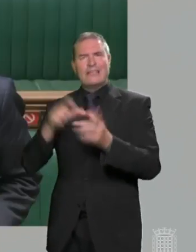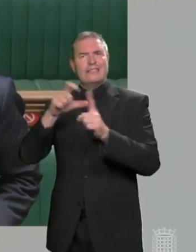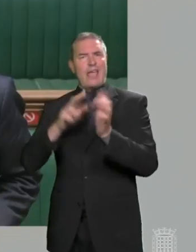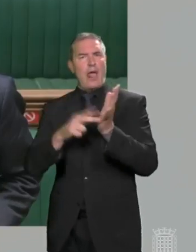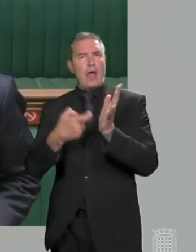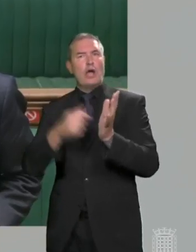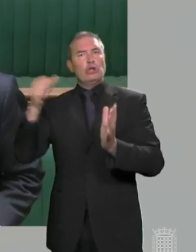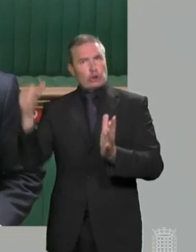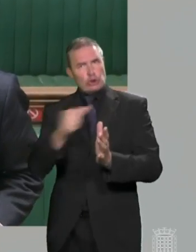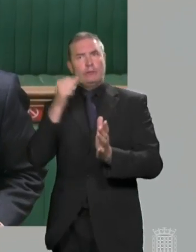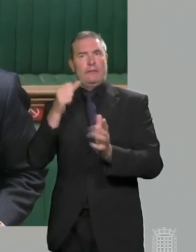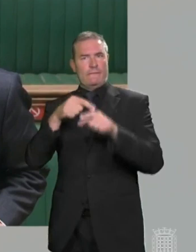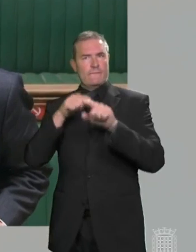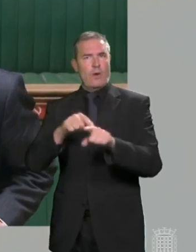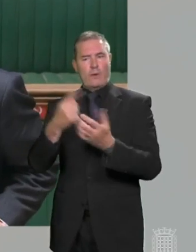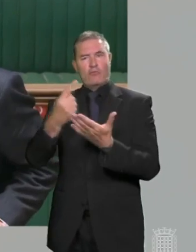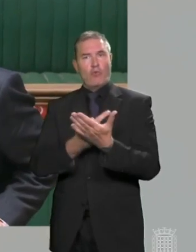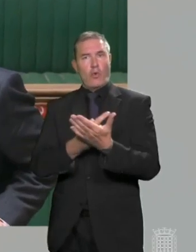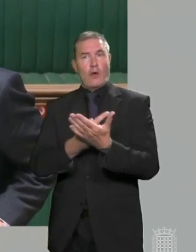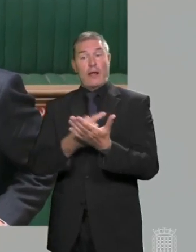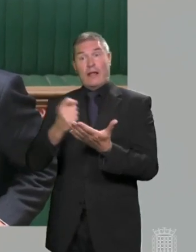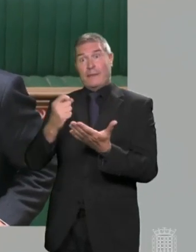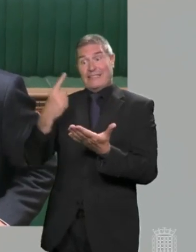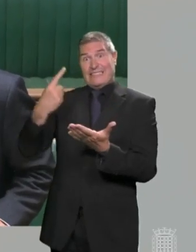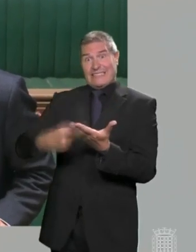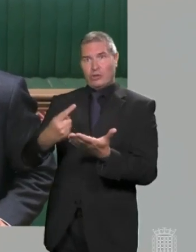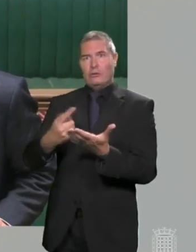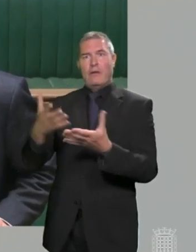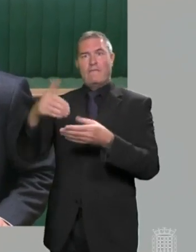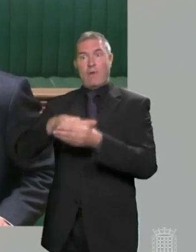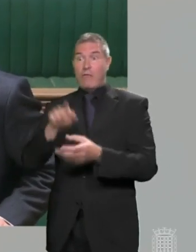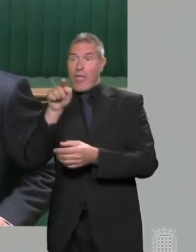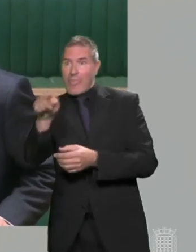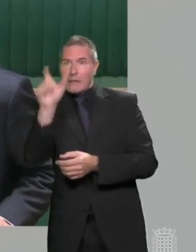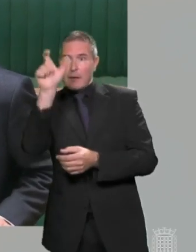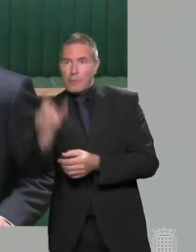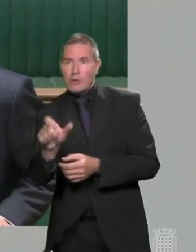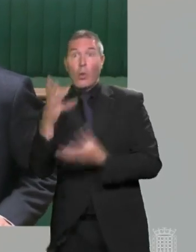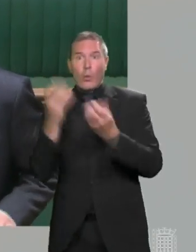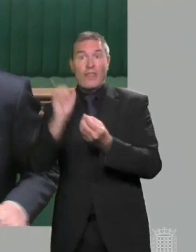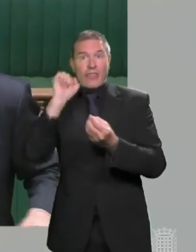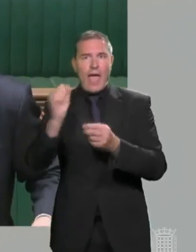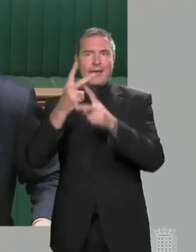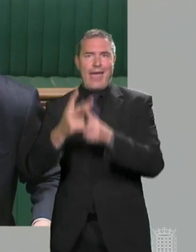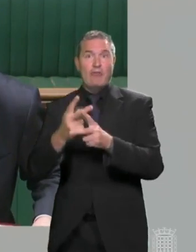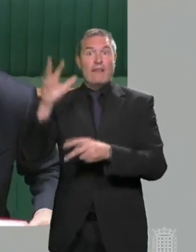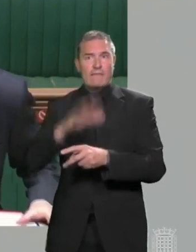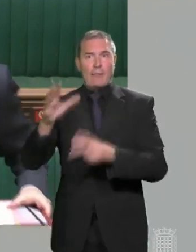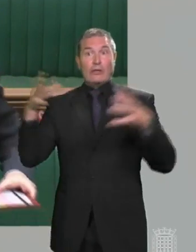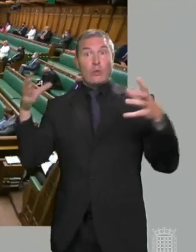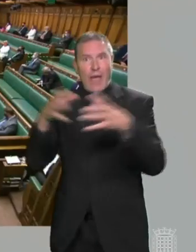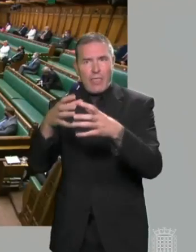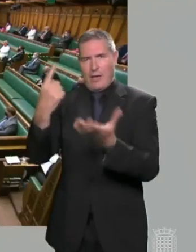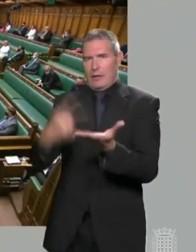in accordance with a decision involving the person concerned, and their carers and their families, Mr Speaker.